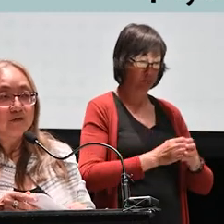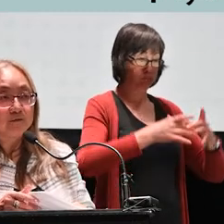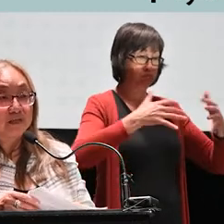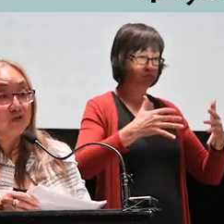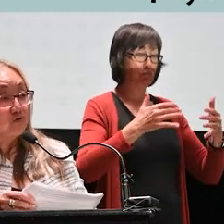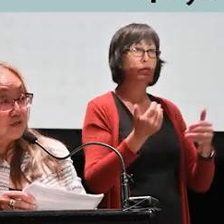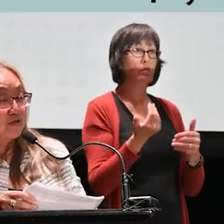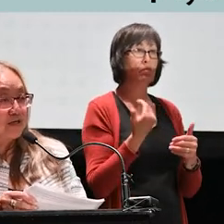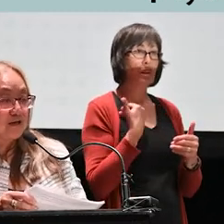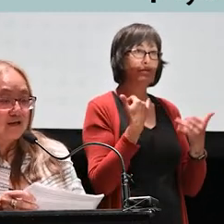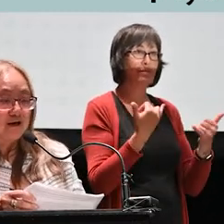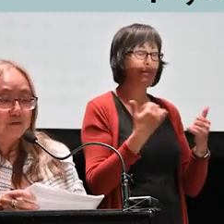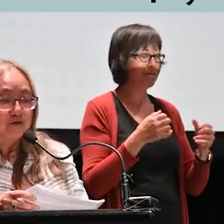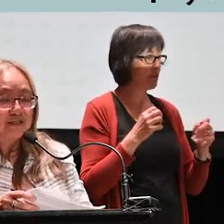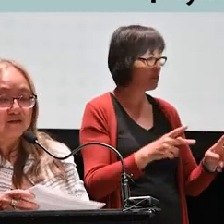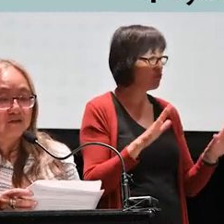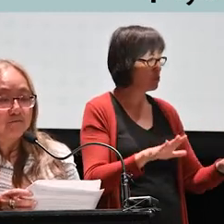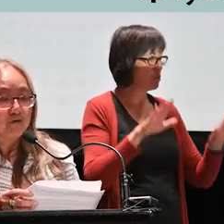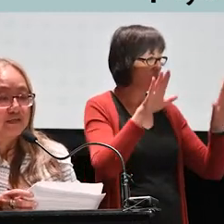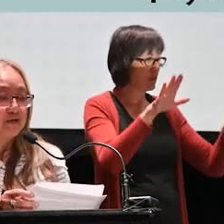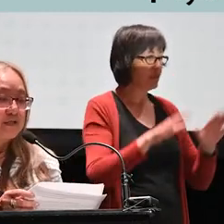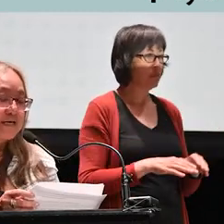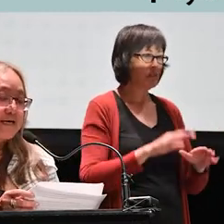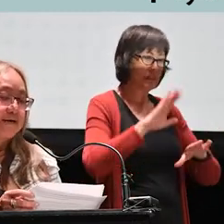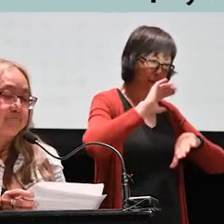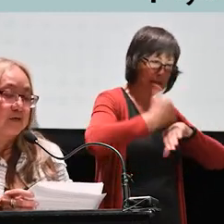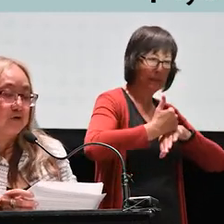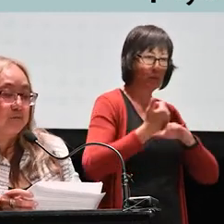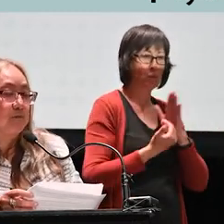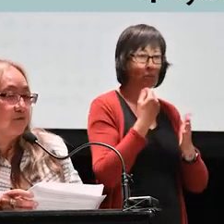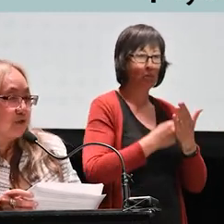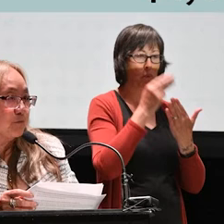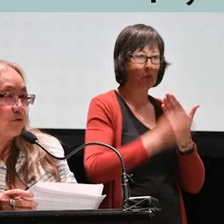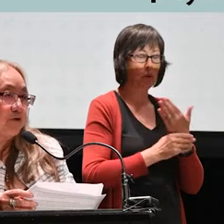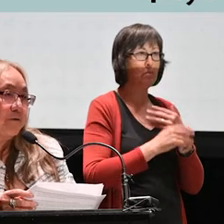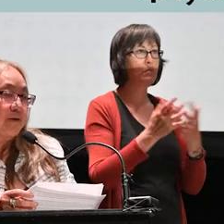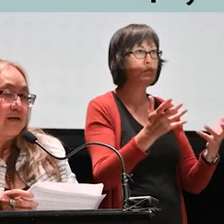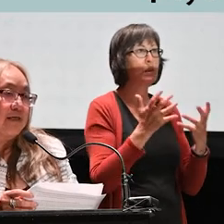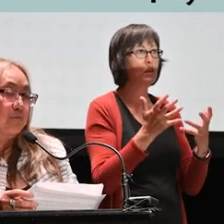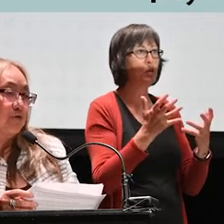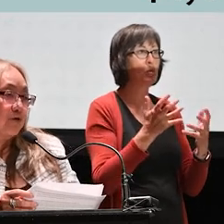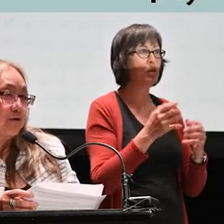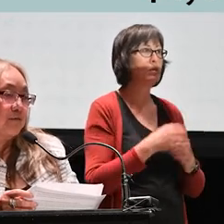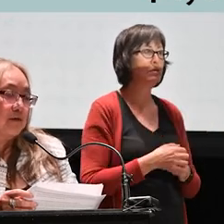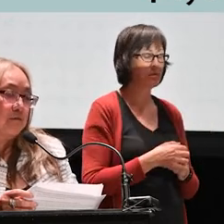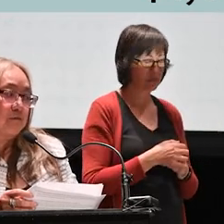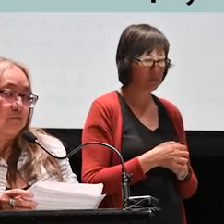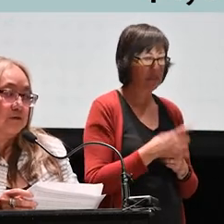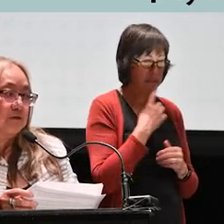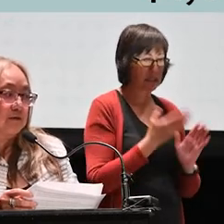programs has been extraordinary. And I would particularly point out the original people's investment program. That program